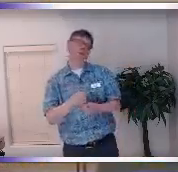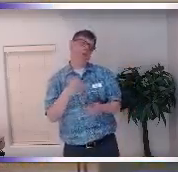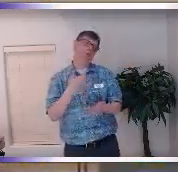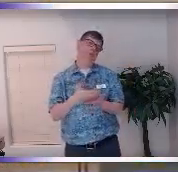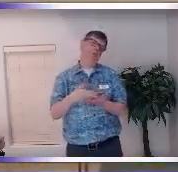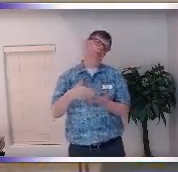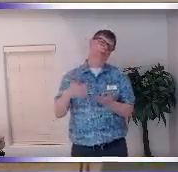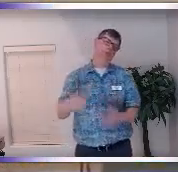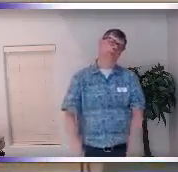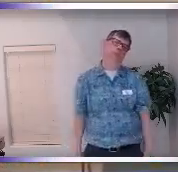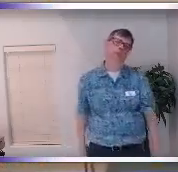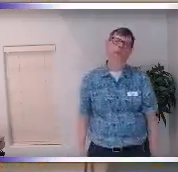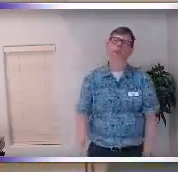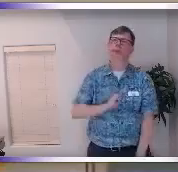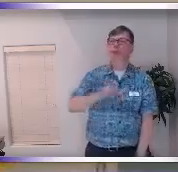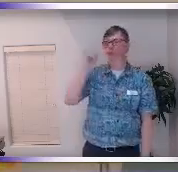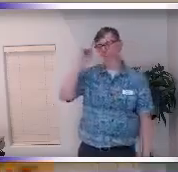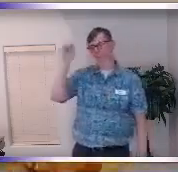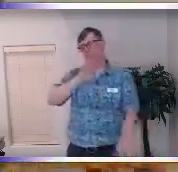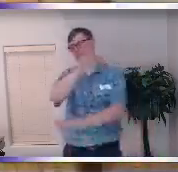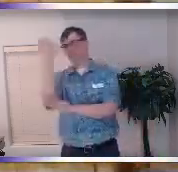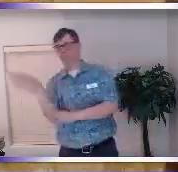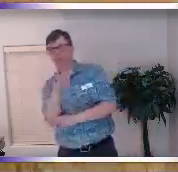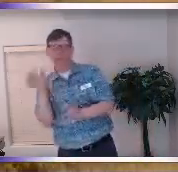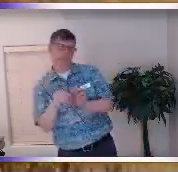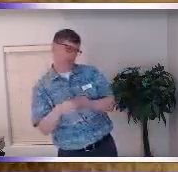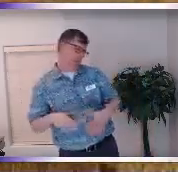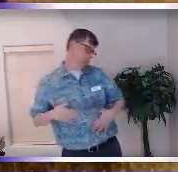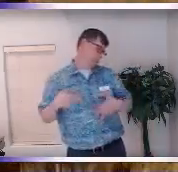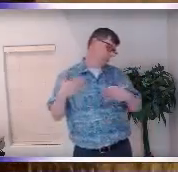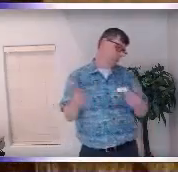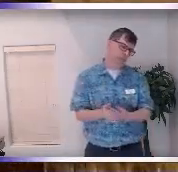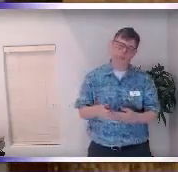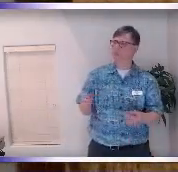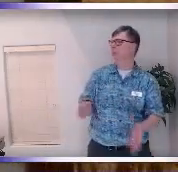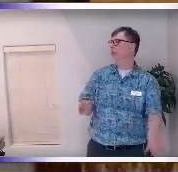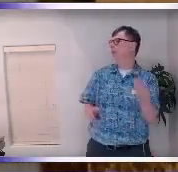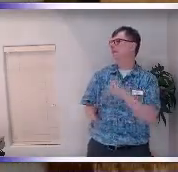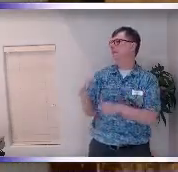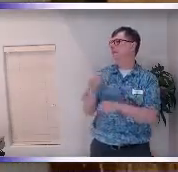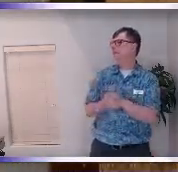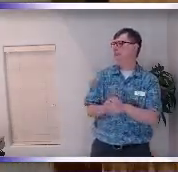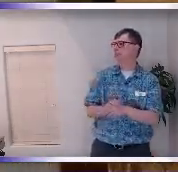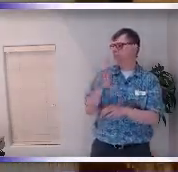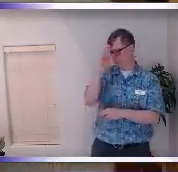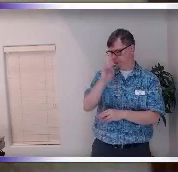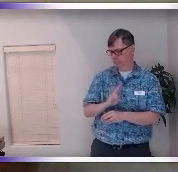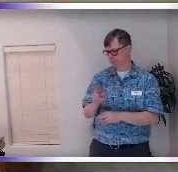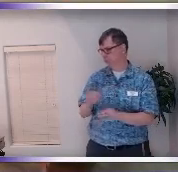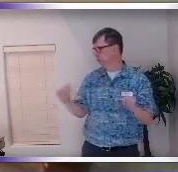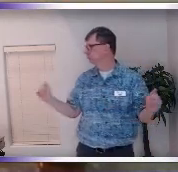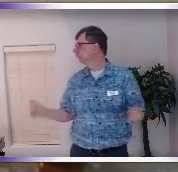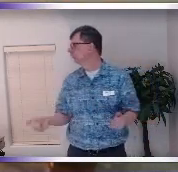and uh I'm I think all of you do too or you're retired and enjoying it but you still have to manage your retirement and and uh